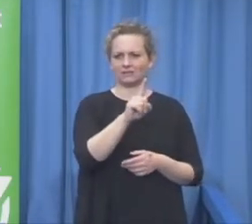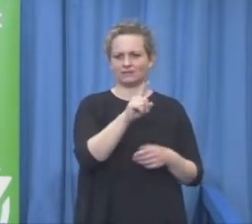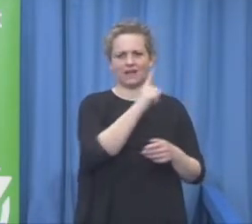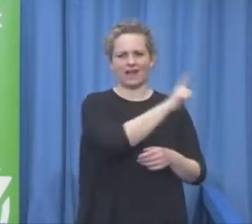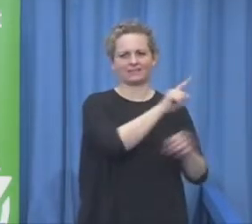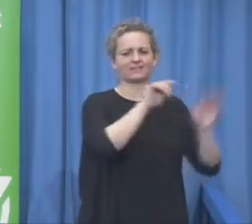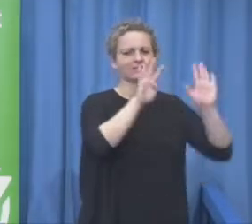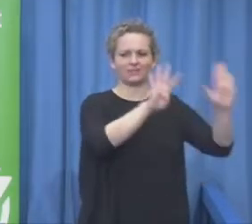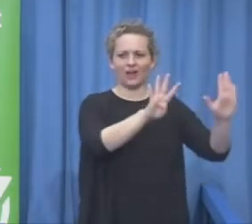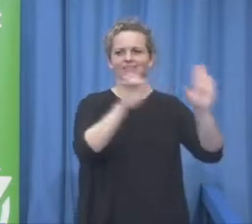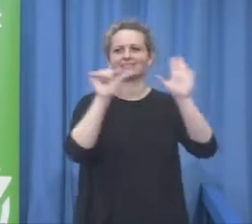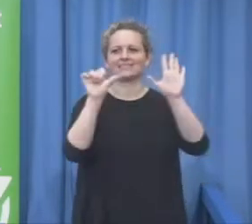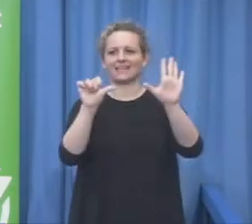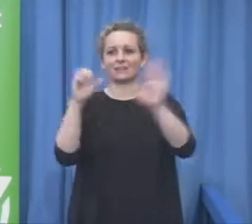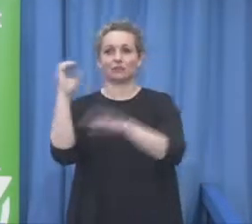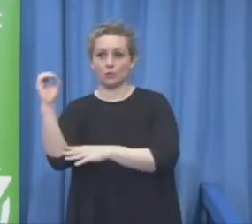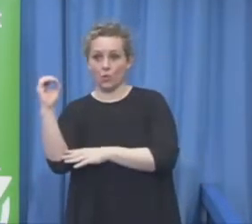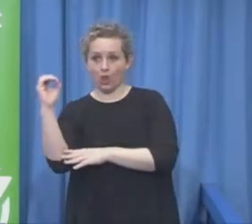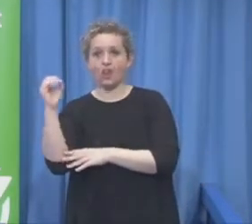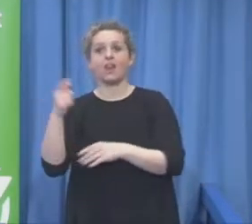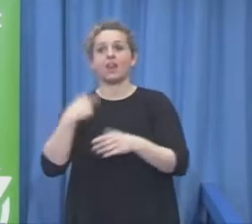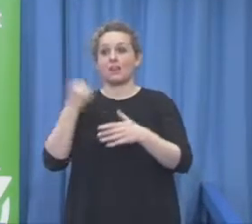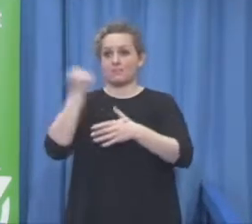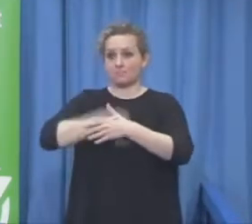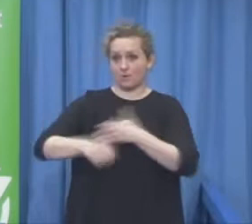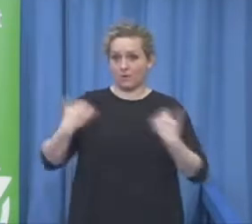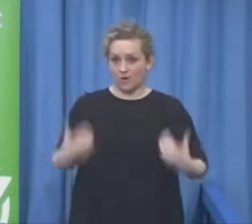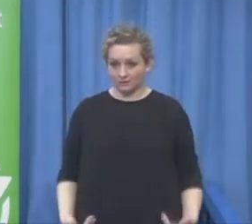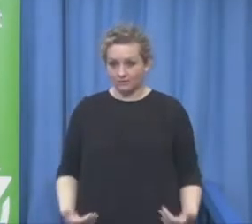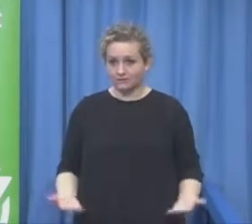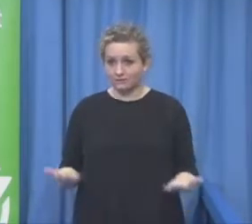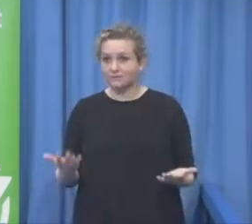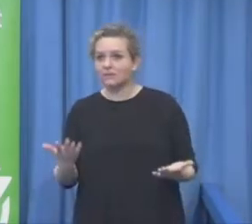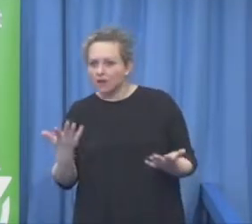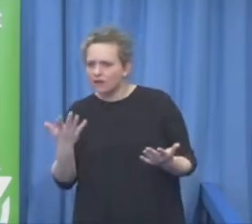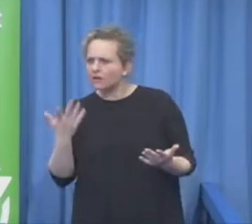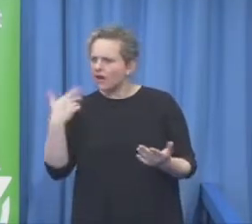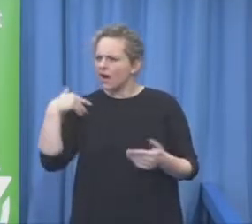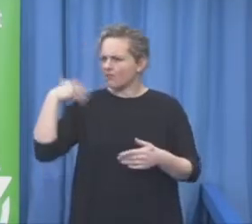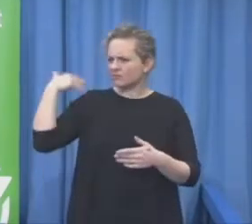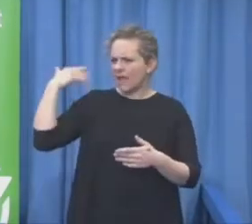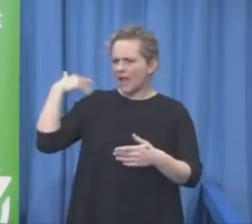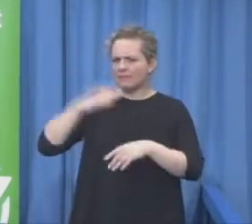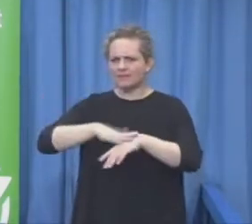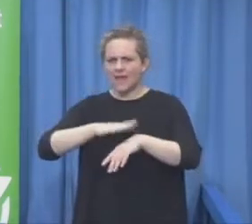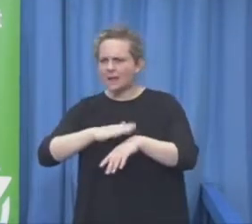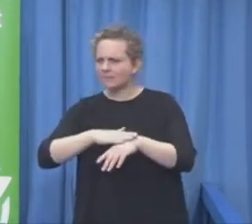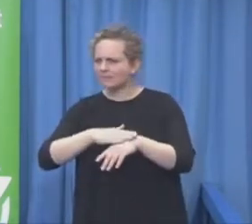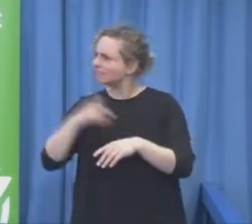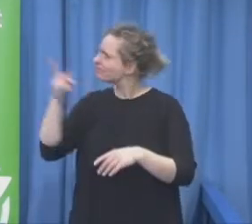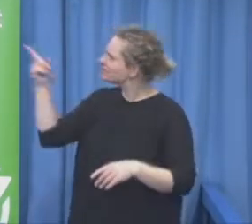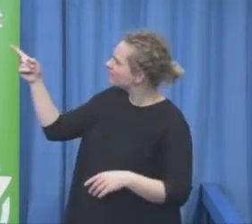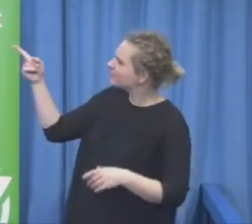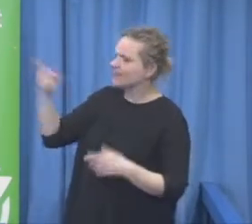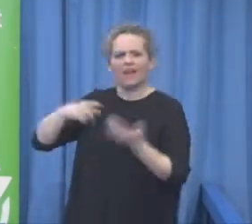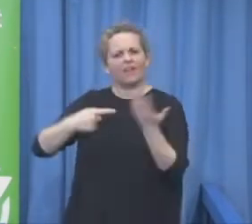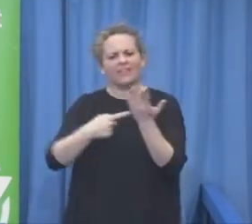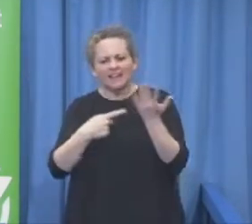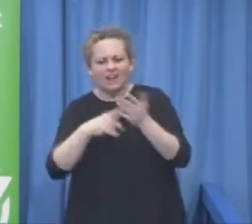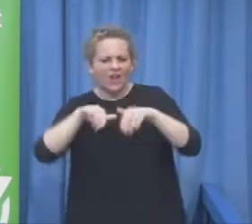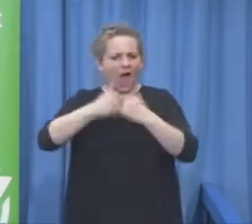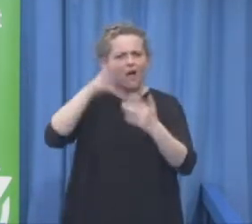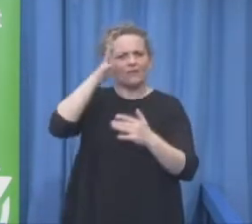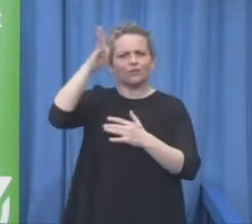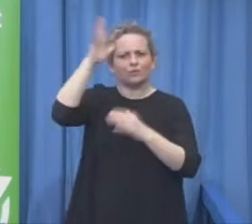this is wheelchair designed from dress